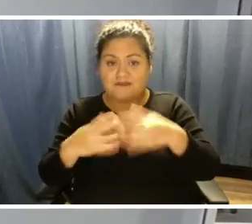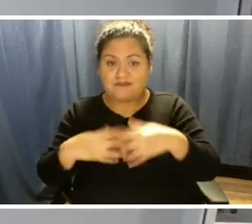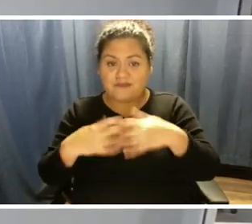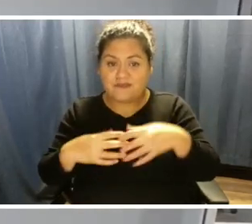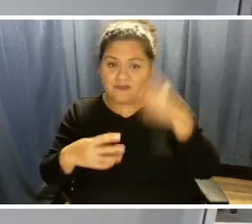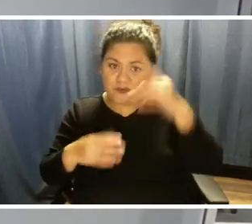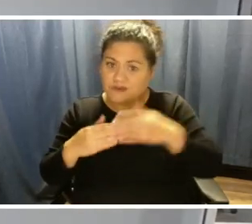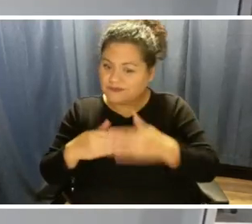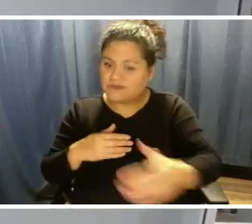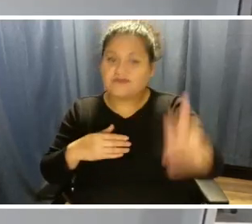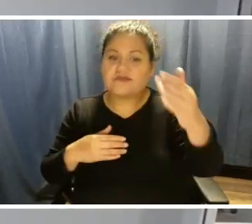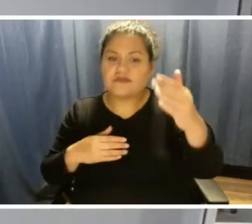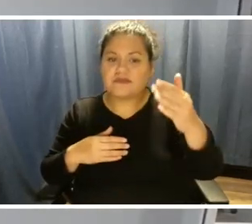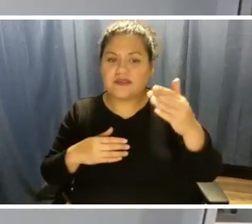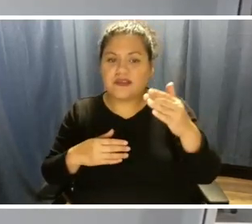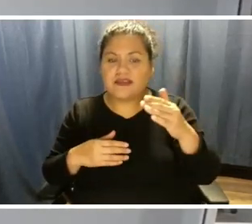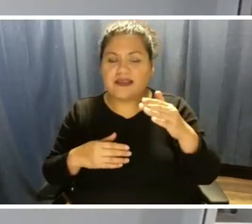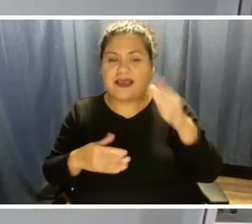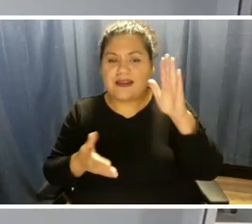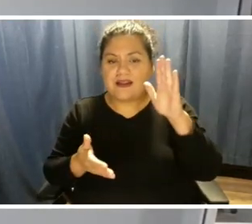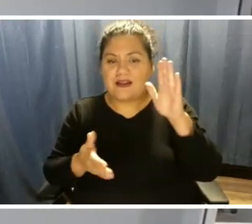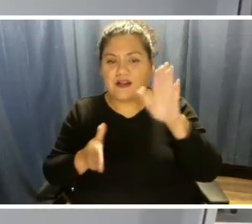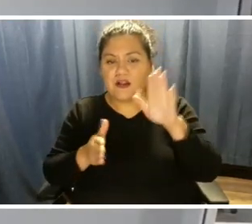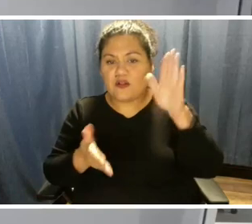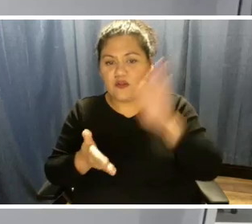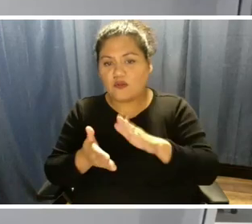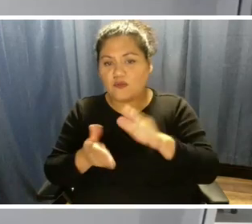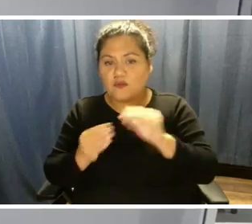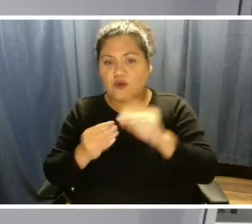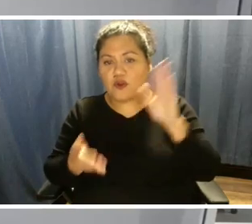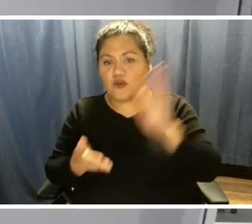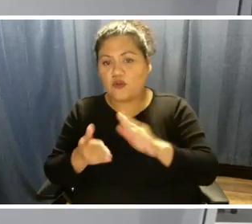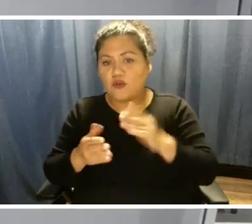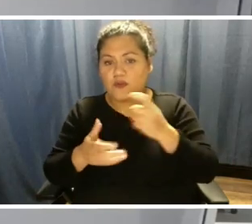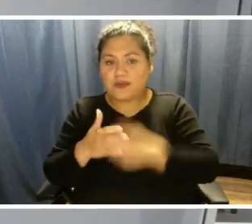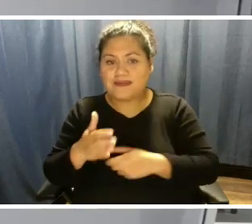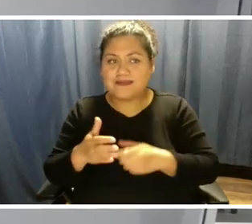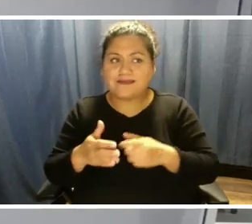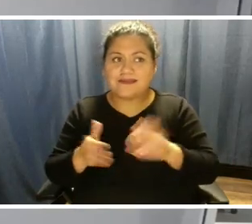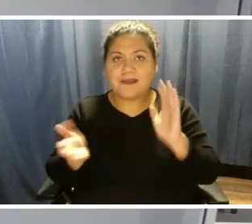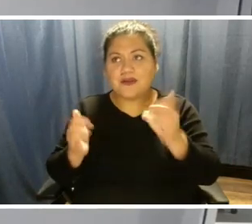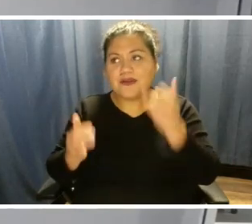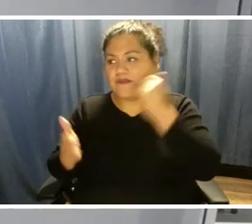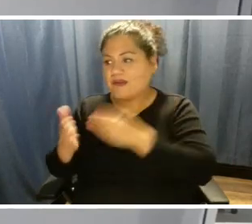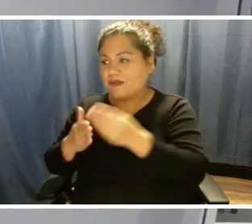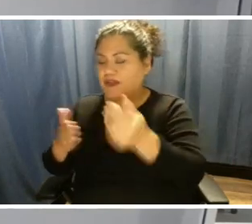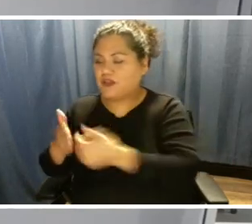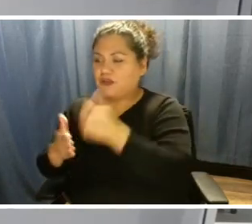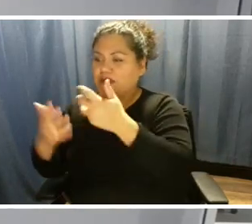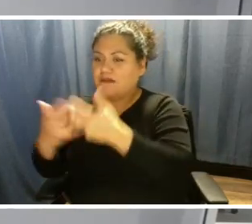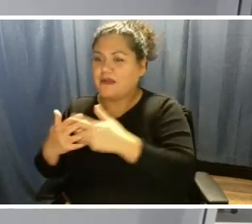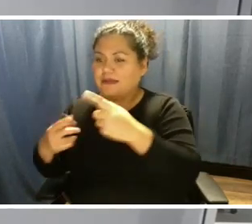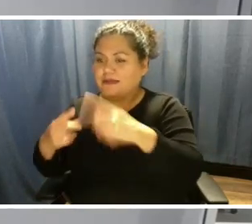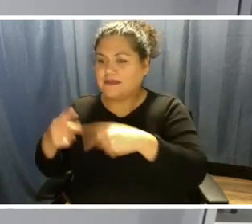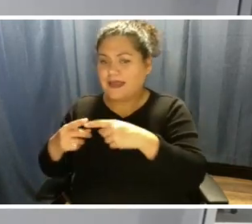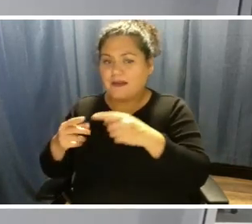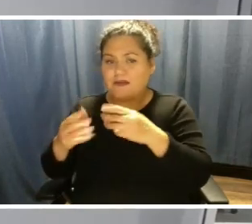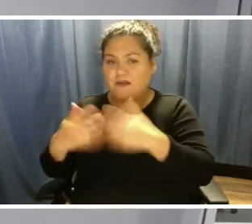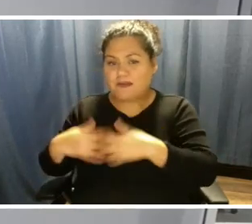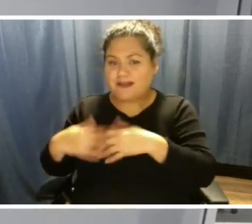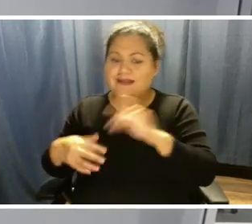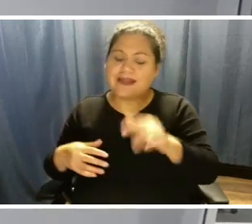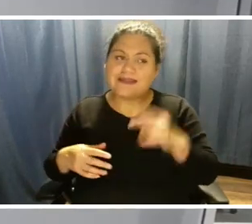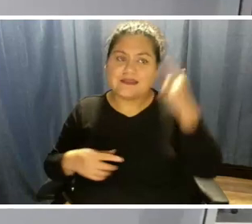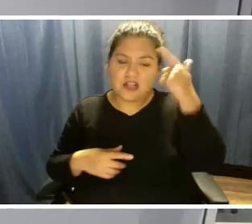at a significantly lower price than if we purchased a new combined cycle plant, for example. So that's the logic